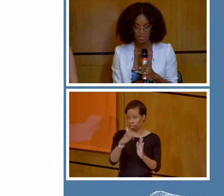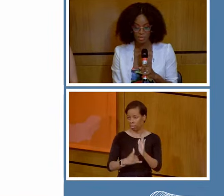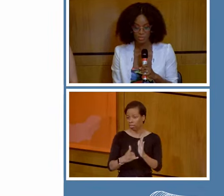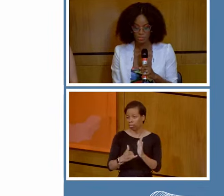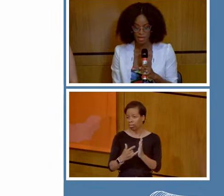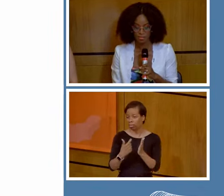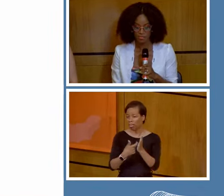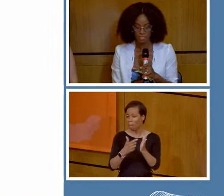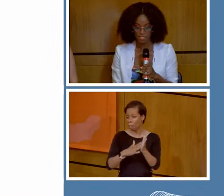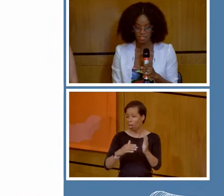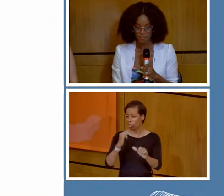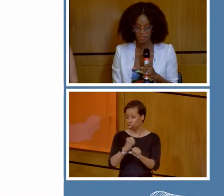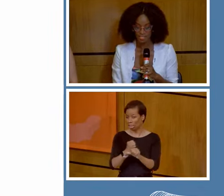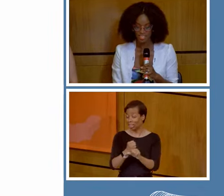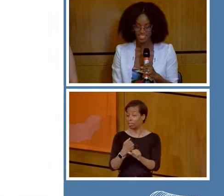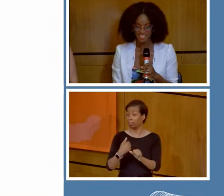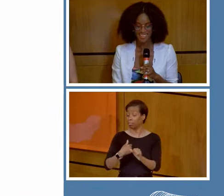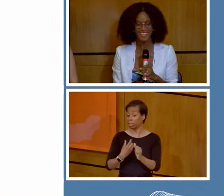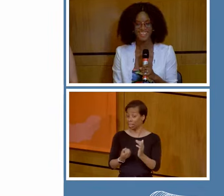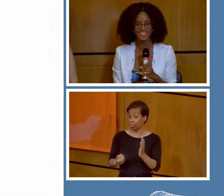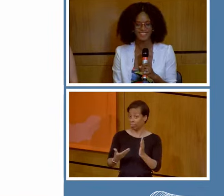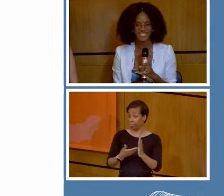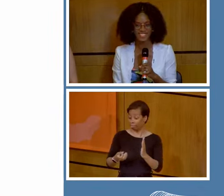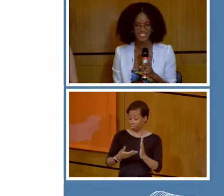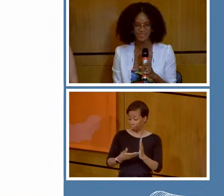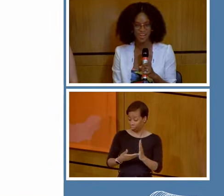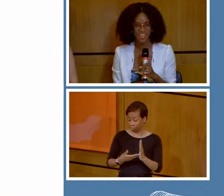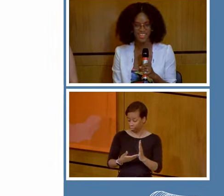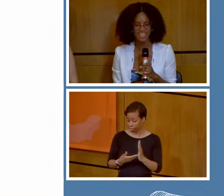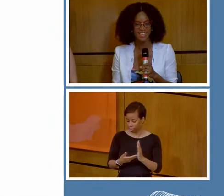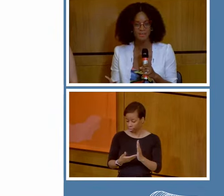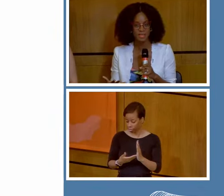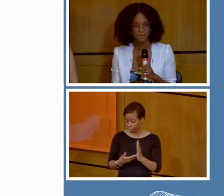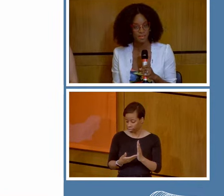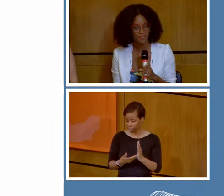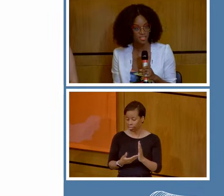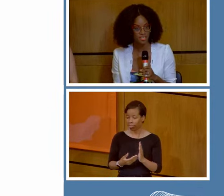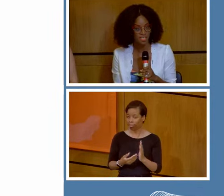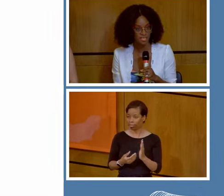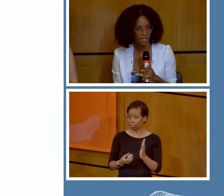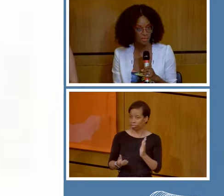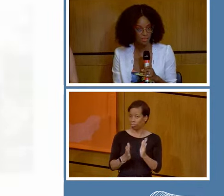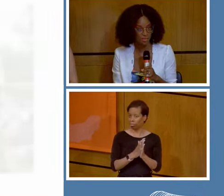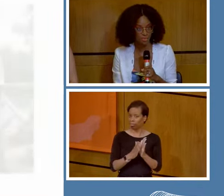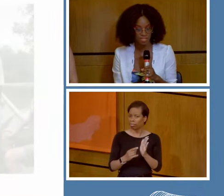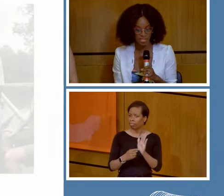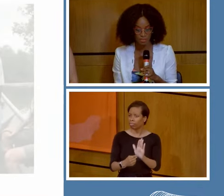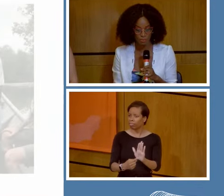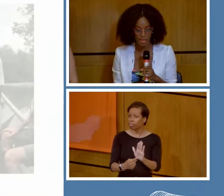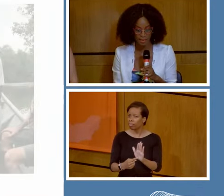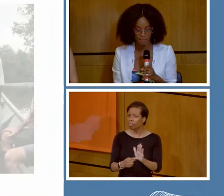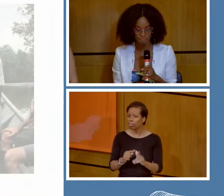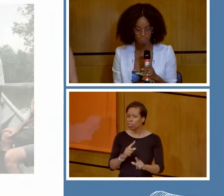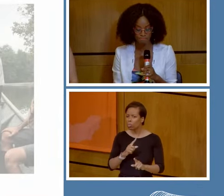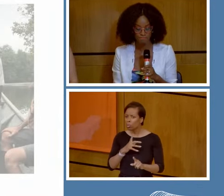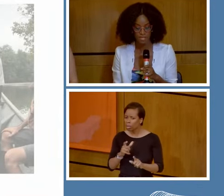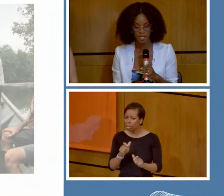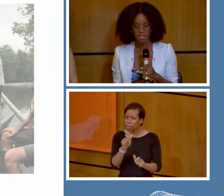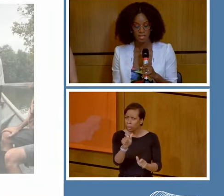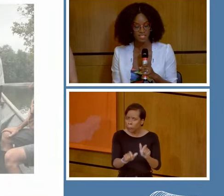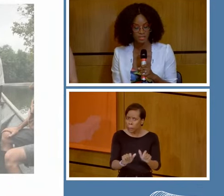And I wrote about the reasons, oh, there it is, the reasons why people of African descent in Ecuador need repair.